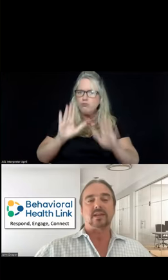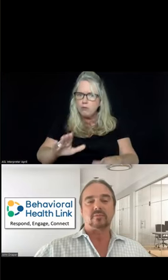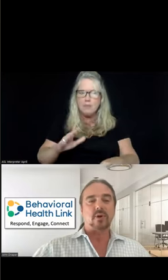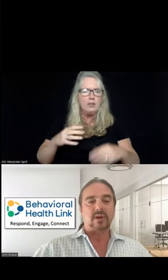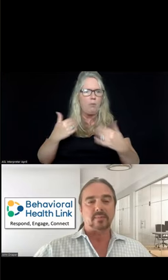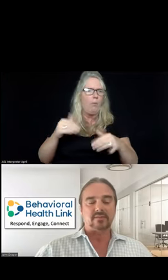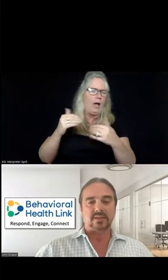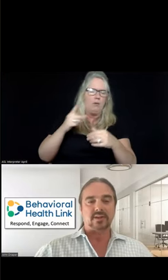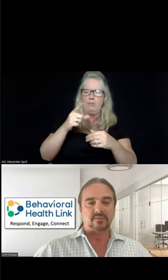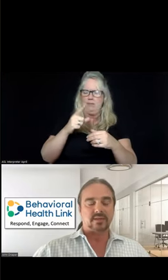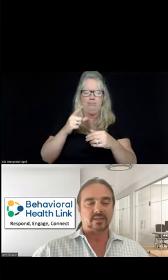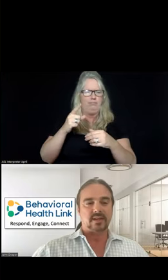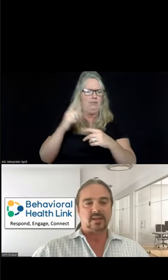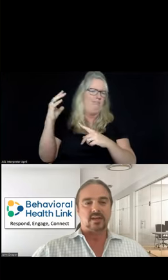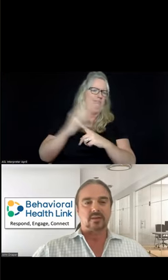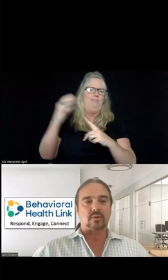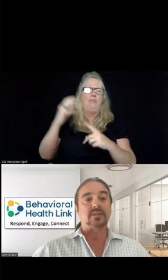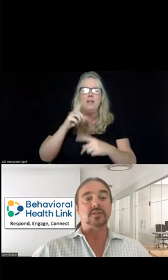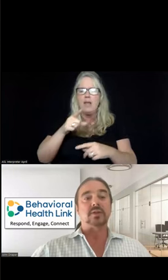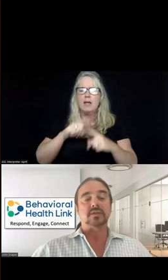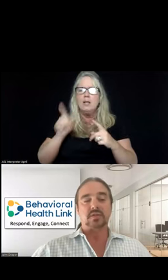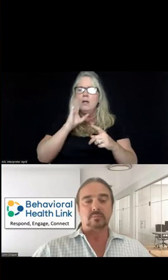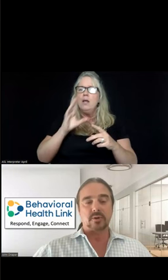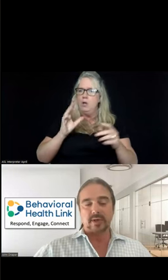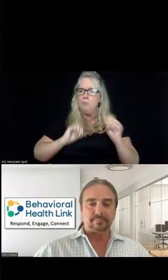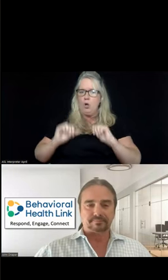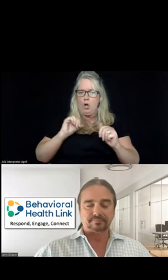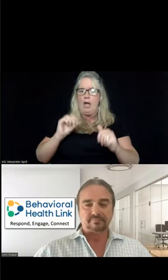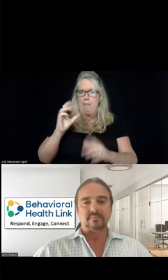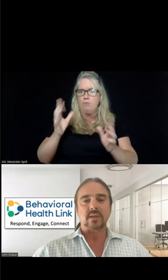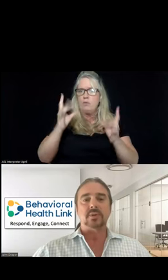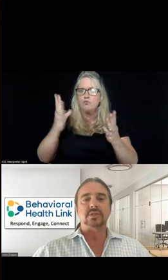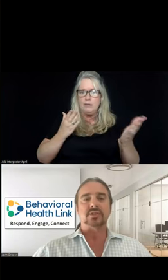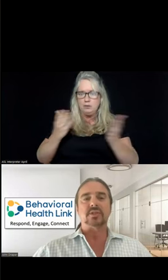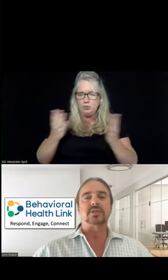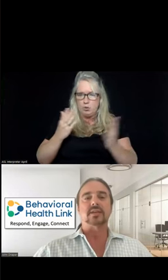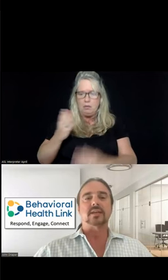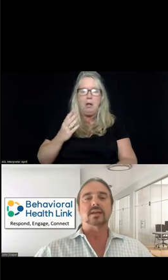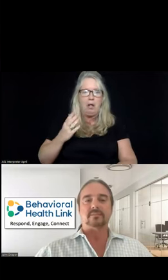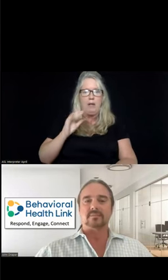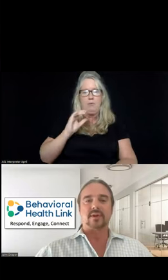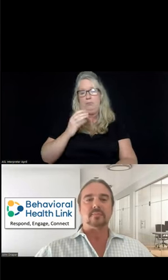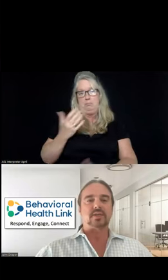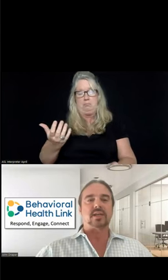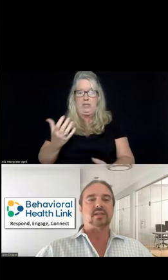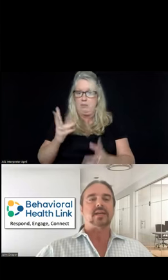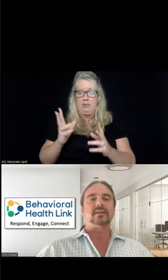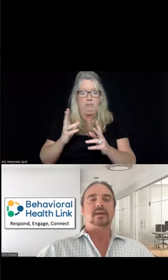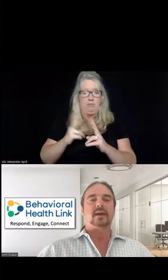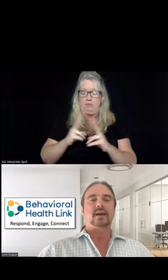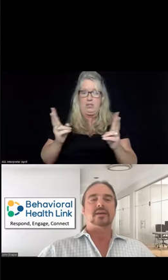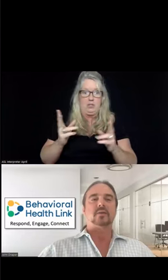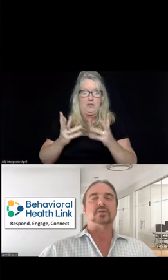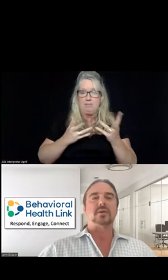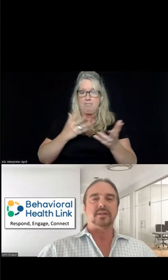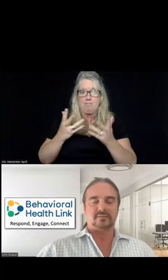outstanding program in Philadelphia, crisis services program, which is essentially very much an